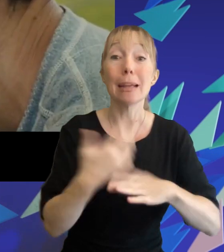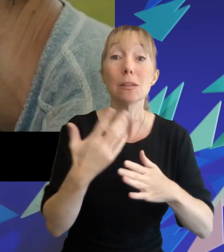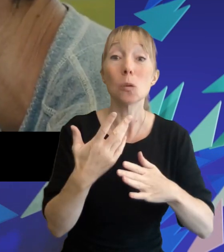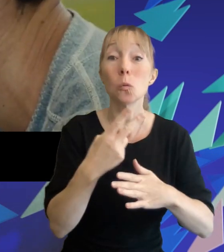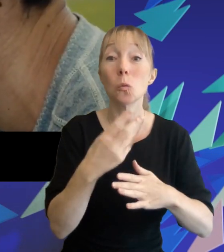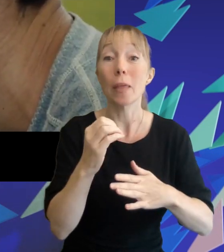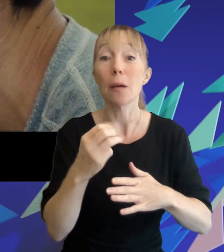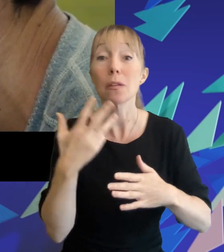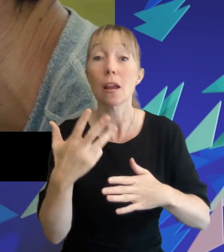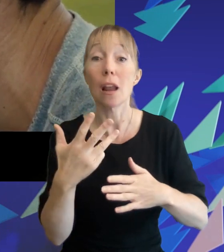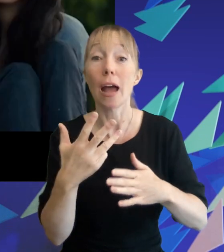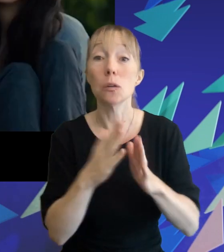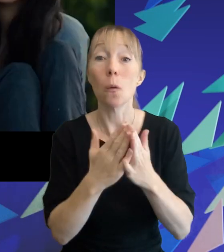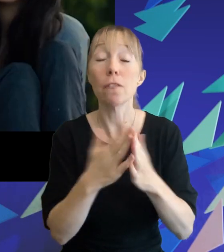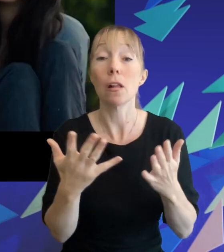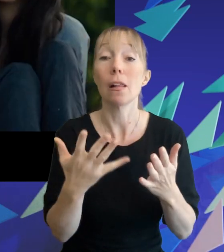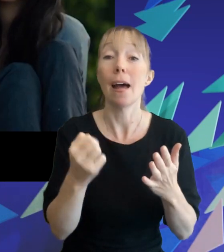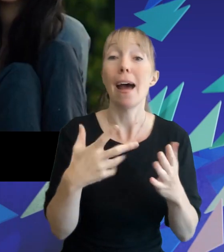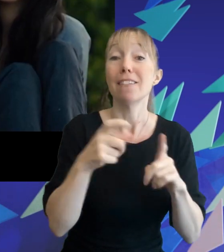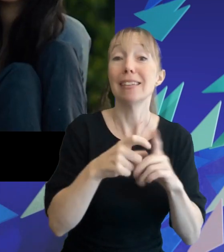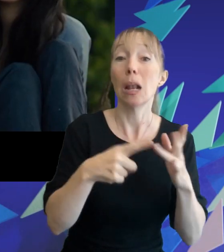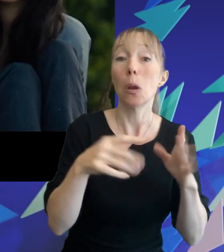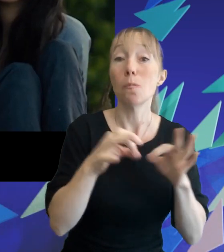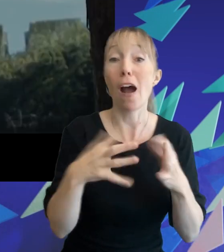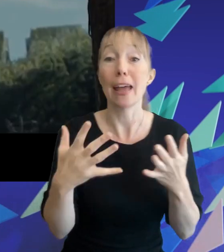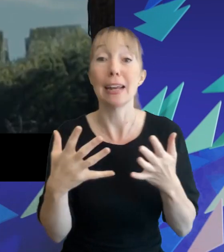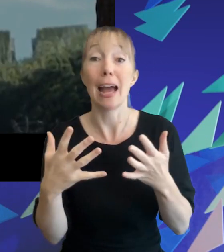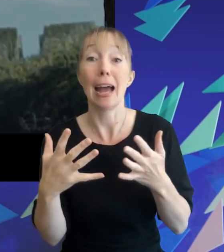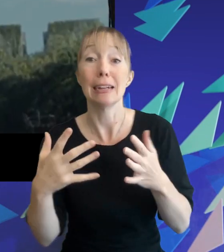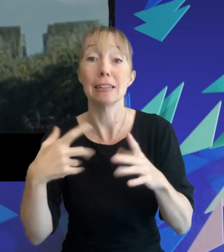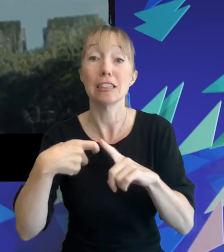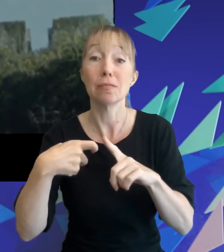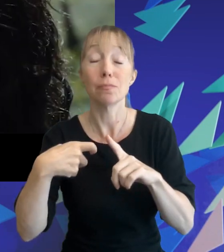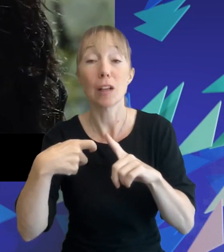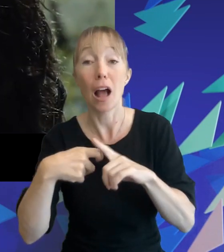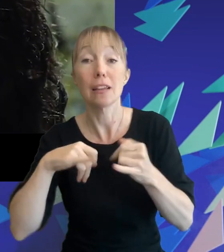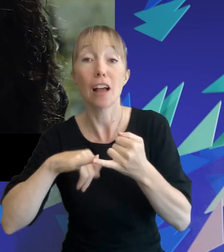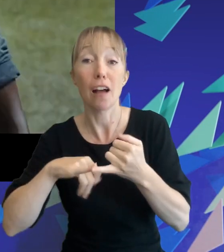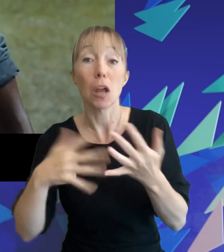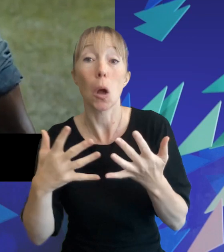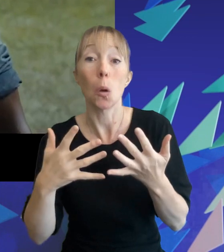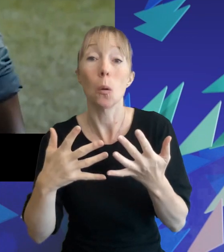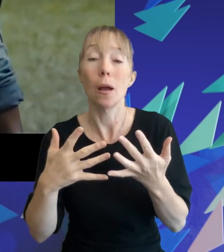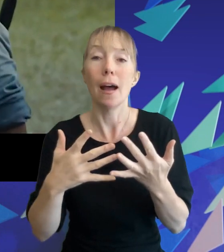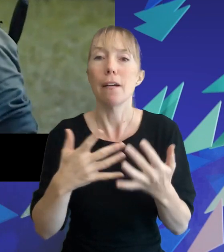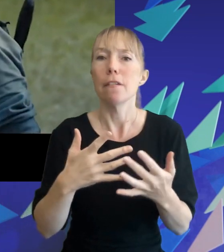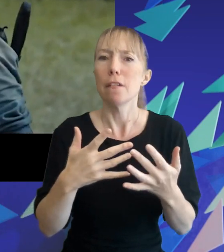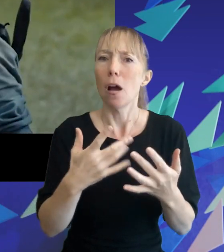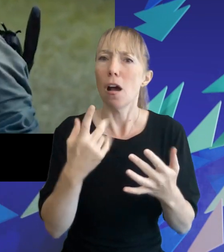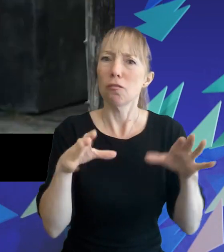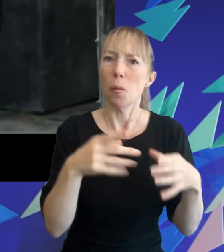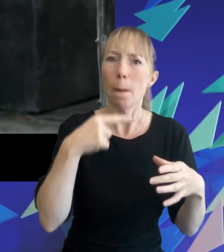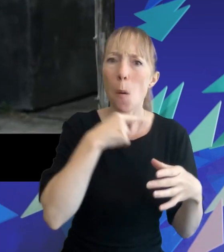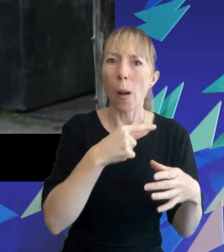teen wolves dylan o'brien and skins caius cordillario and followed a group of boys and one girl trapped in the middle of a giant maze